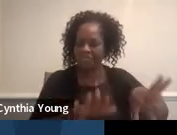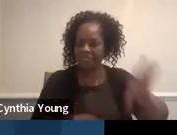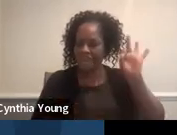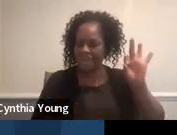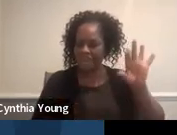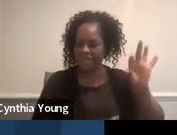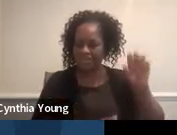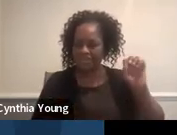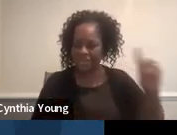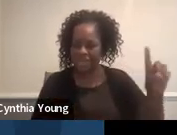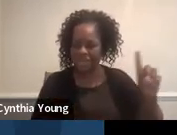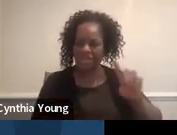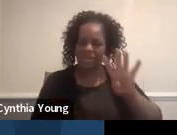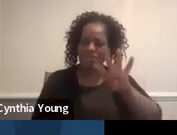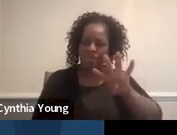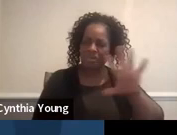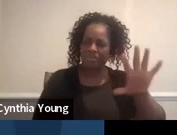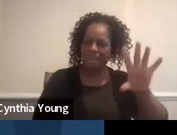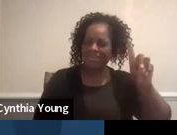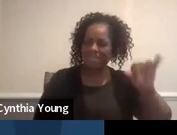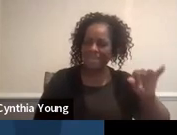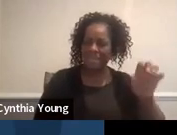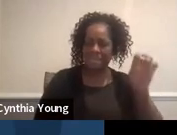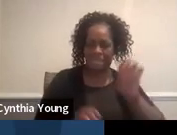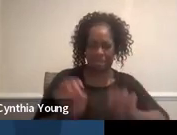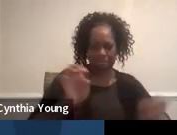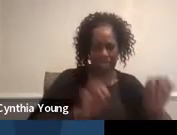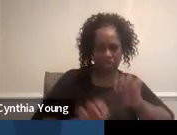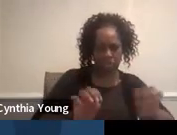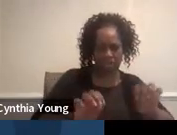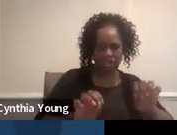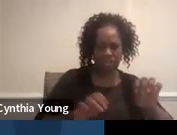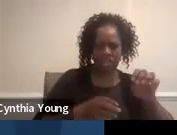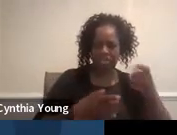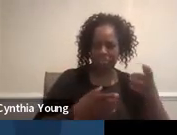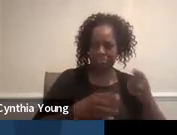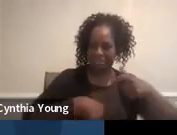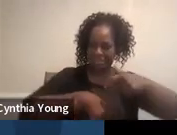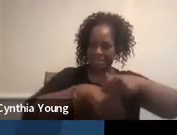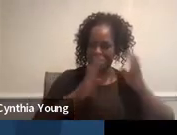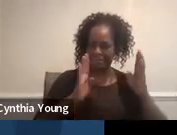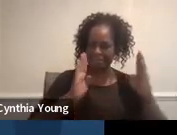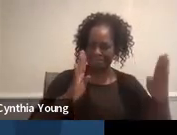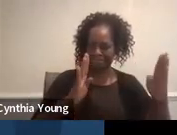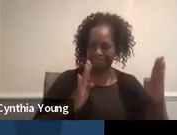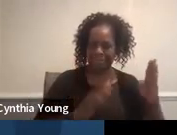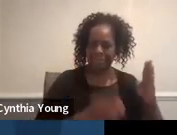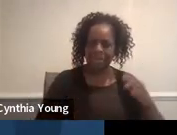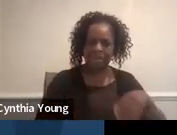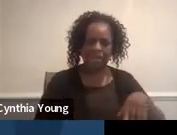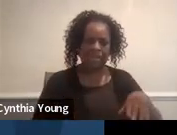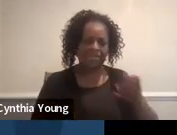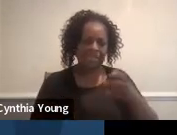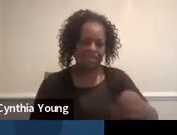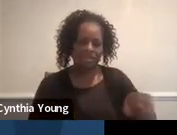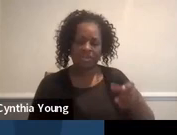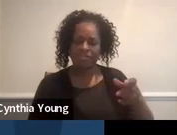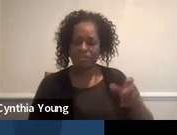evaluation window. And B13 is for transition plans.